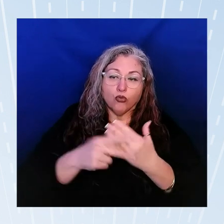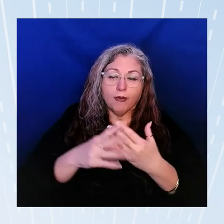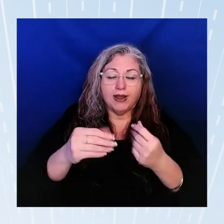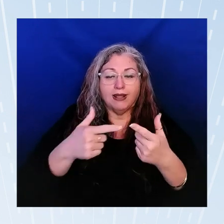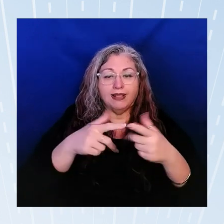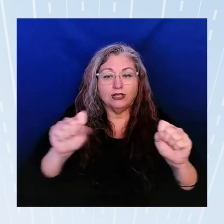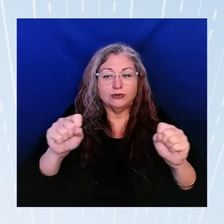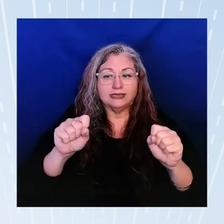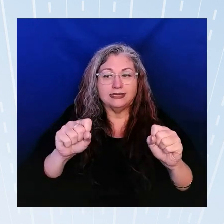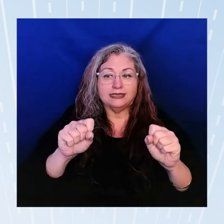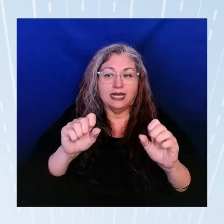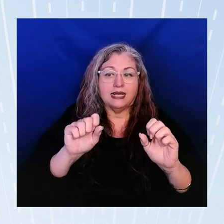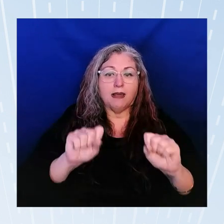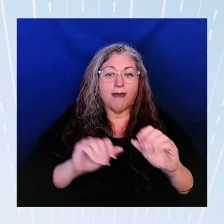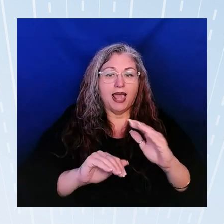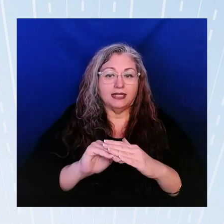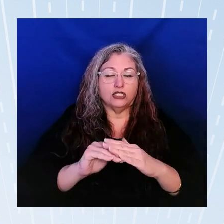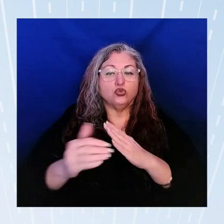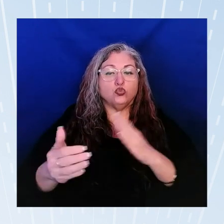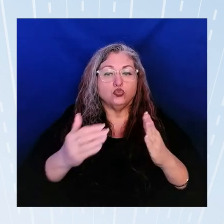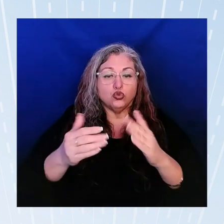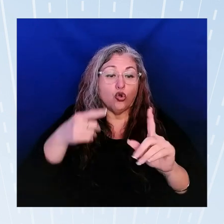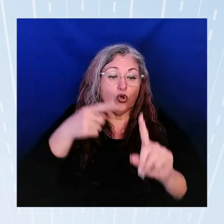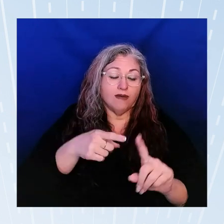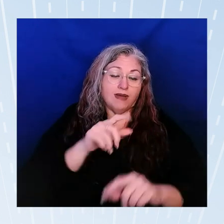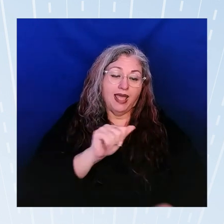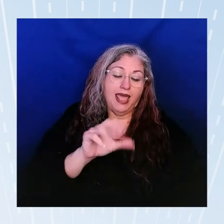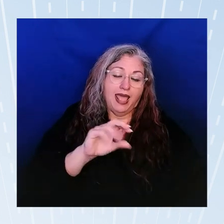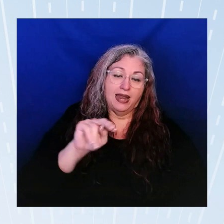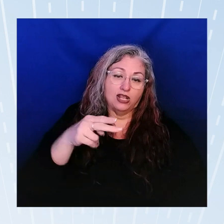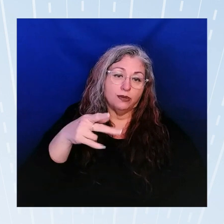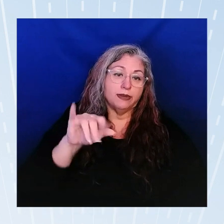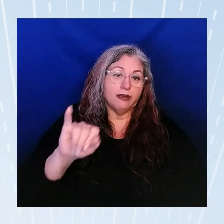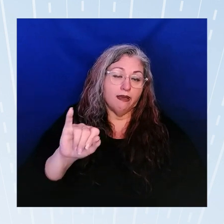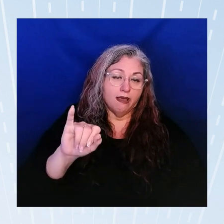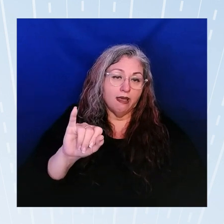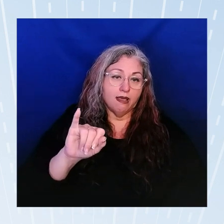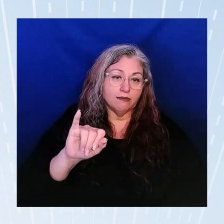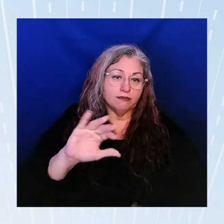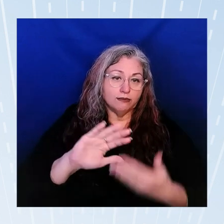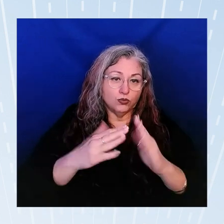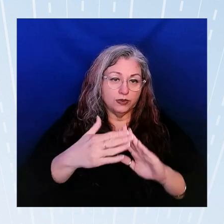capacity to serve AA and NHPI communities